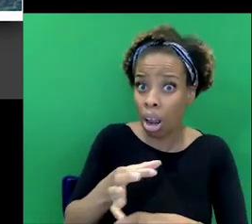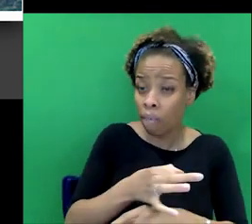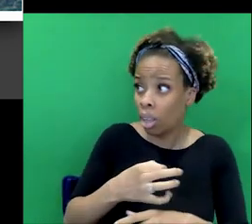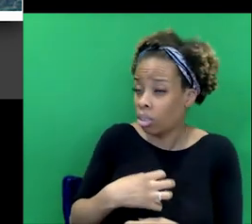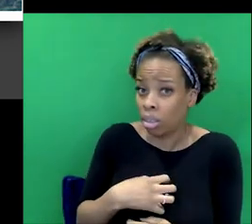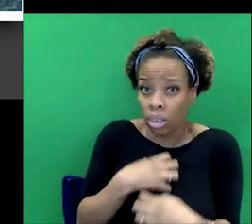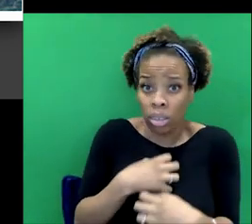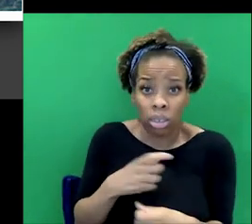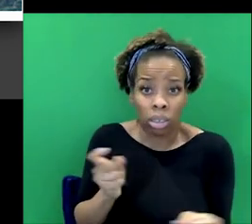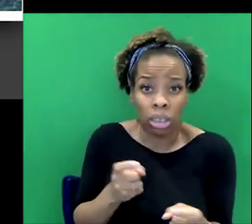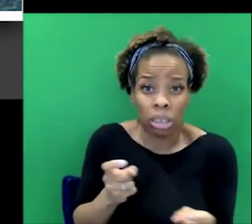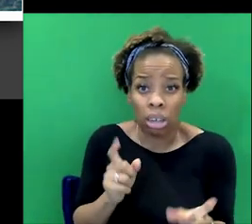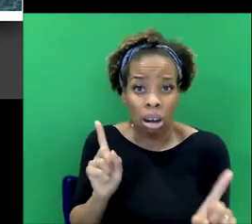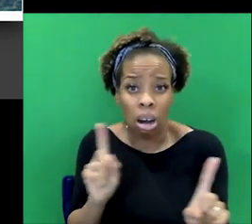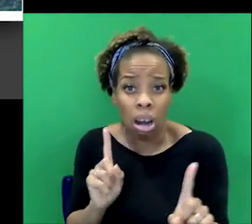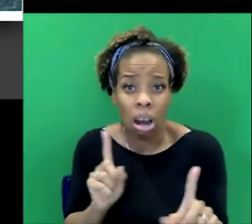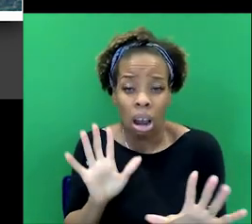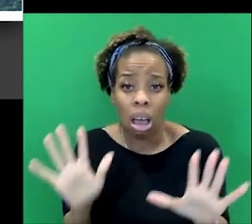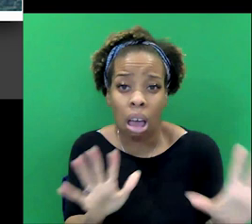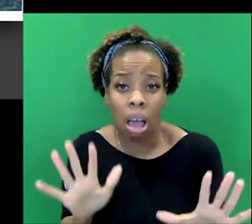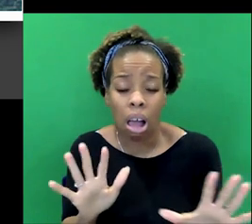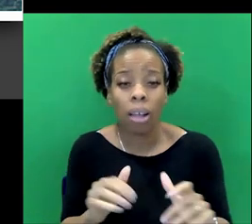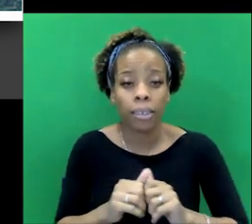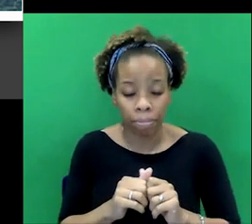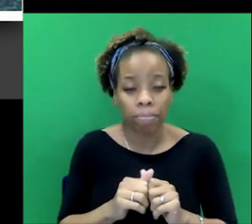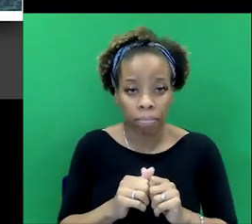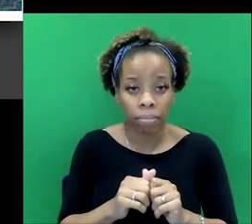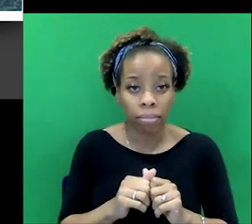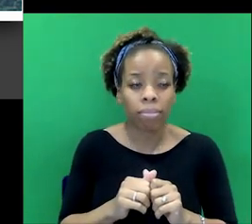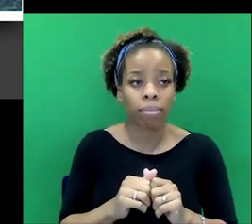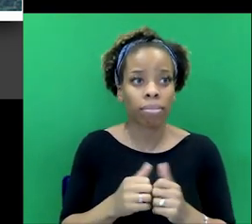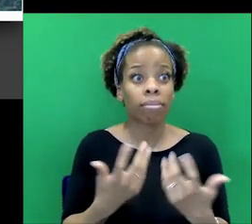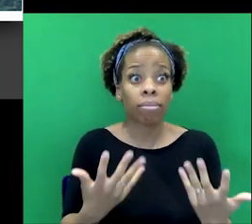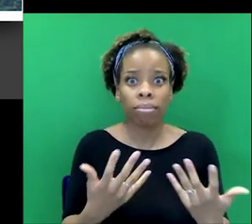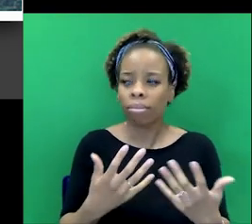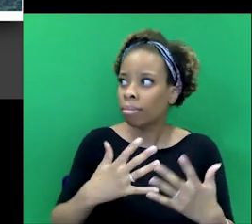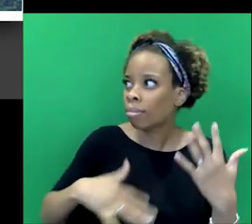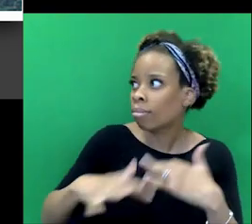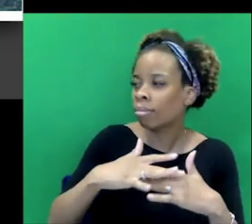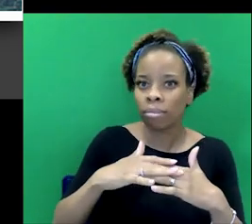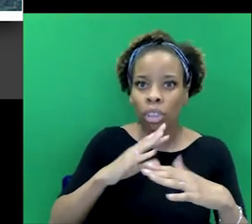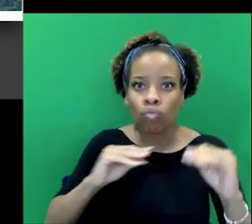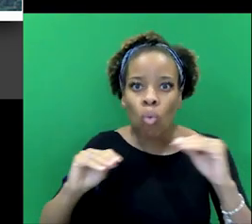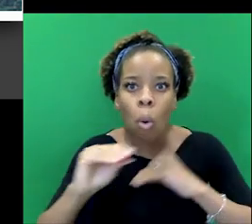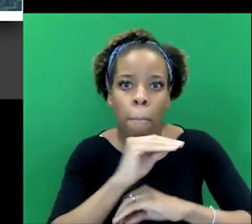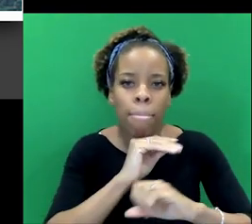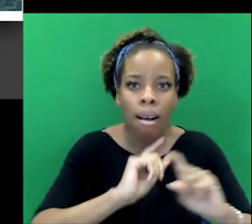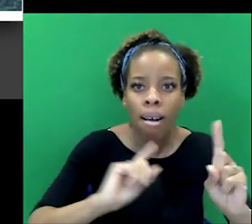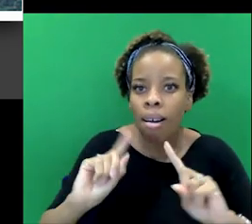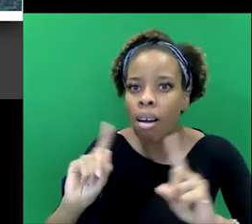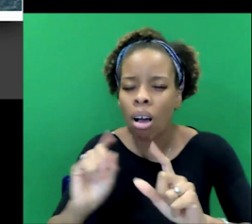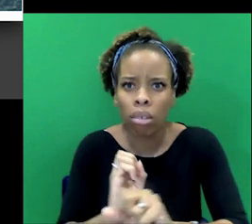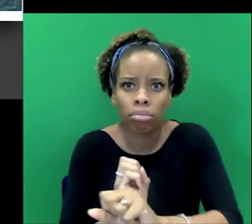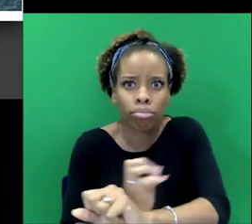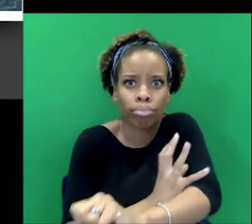They're terrified. And what happens when, you know, some people are living under terror, there's rumors, there's everything. And all